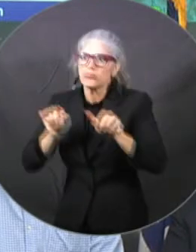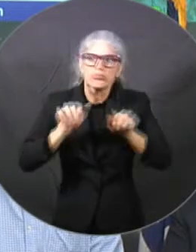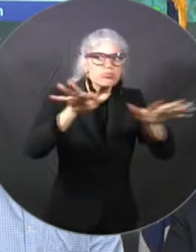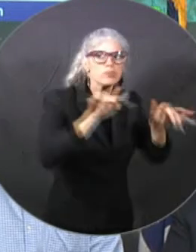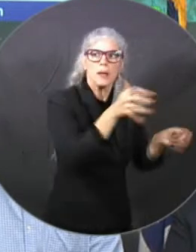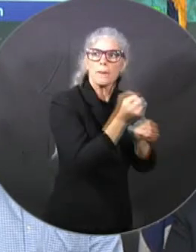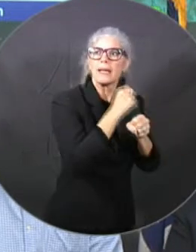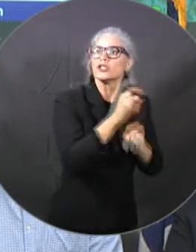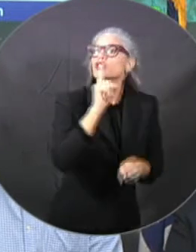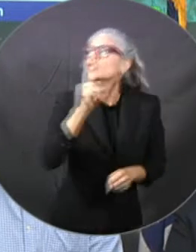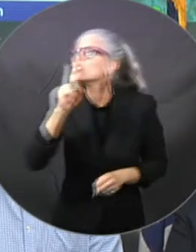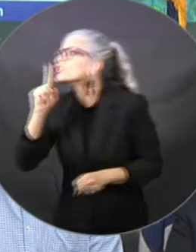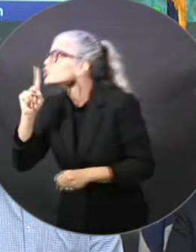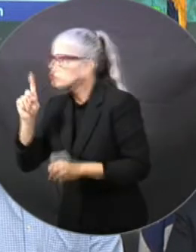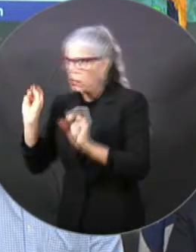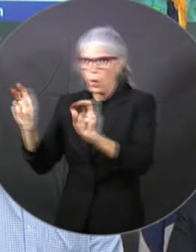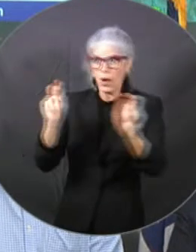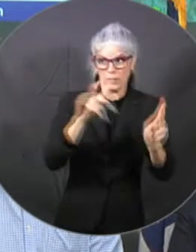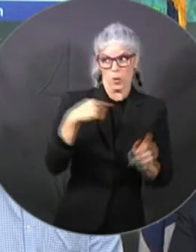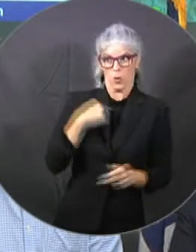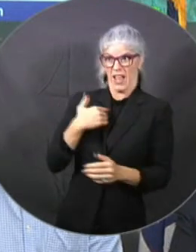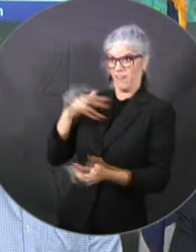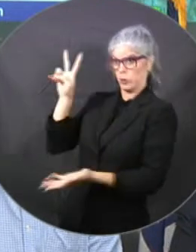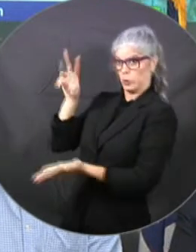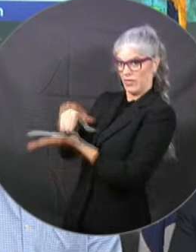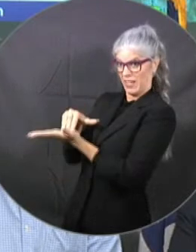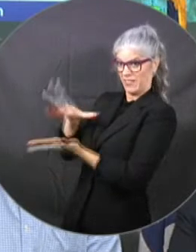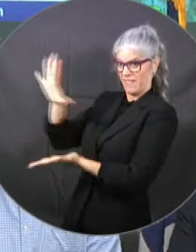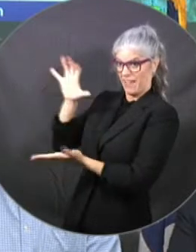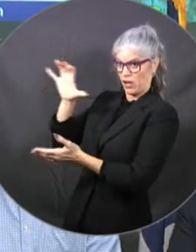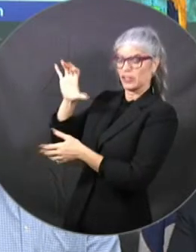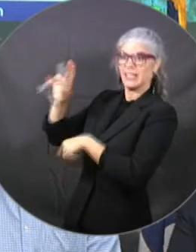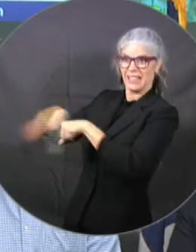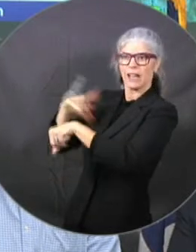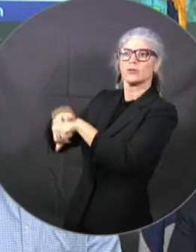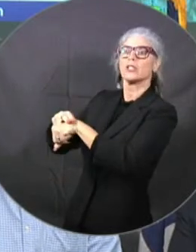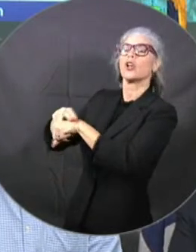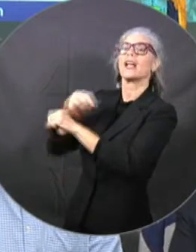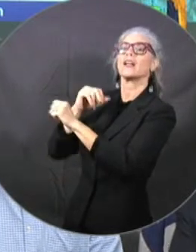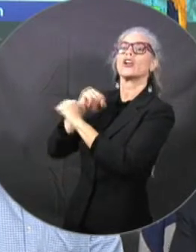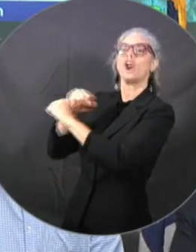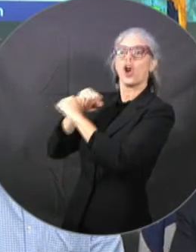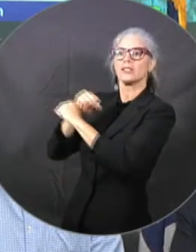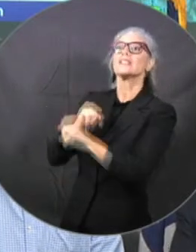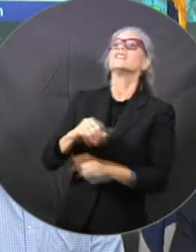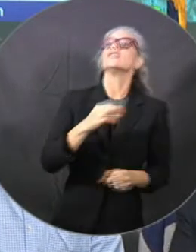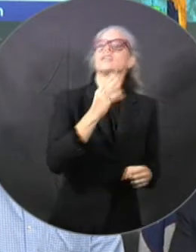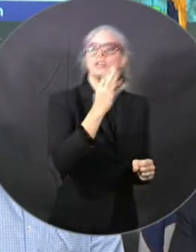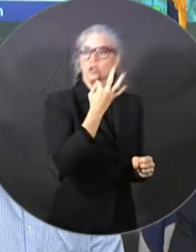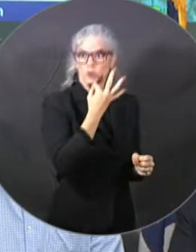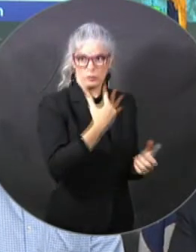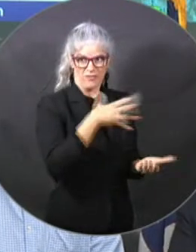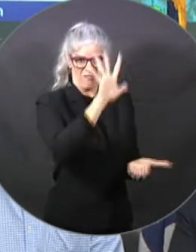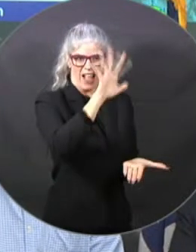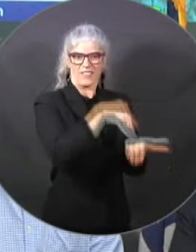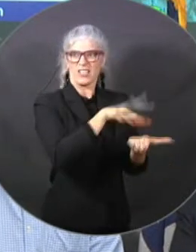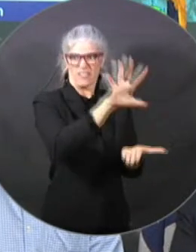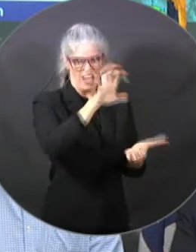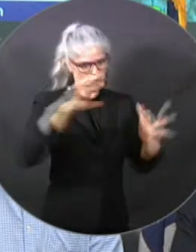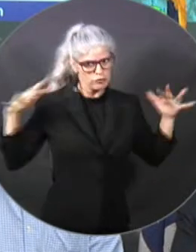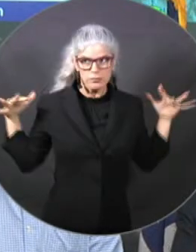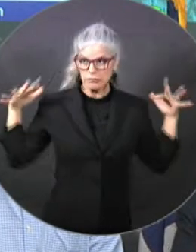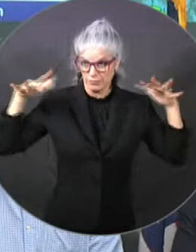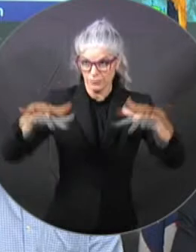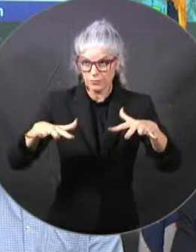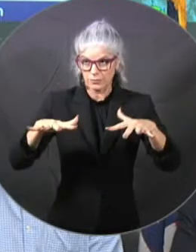mobilized and are on the way for a total of 5500. And they'll have at their disposal 2400 high wheel vehicles, 12 aircraft.